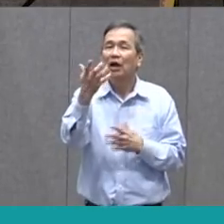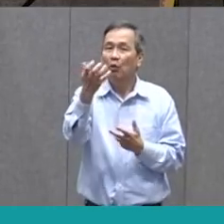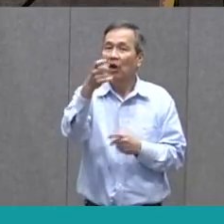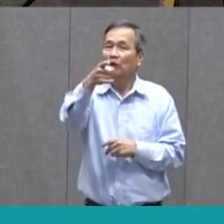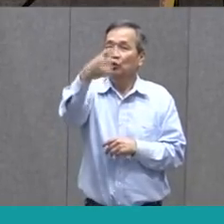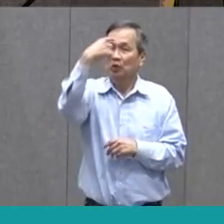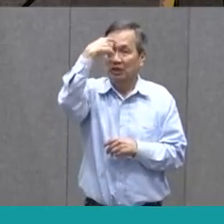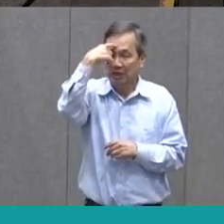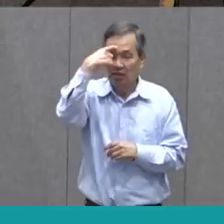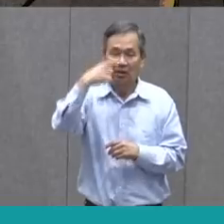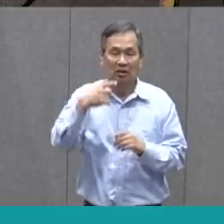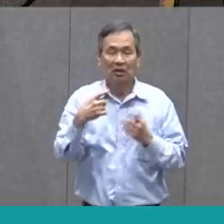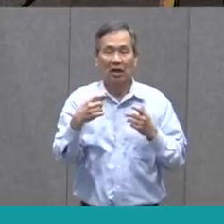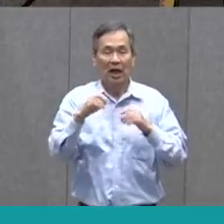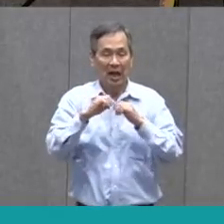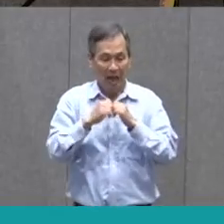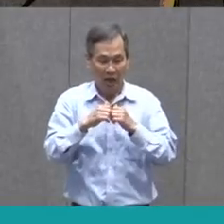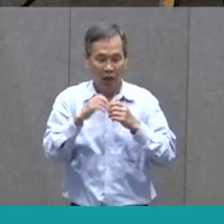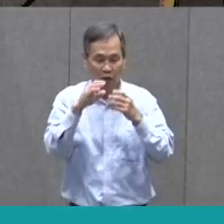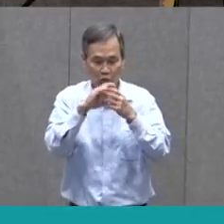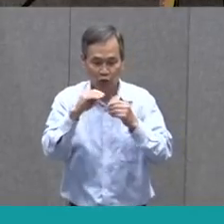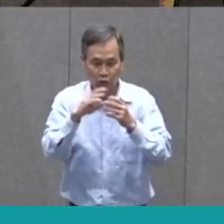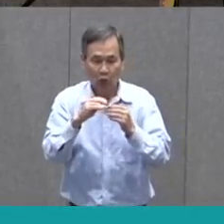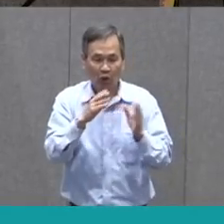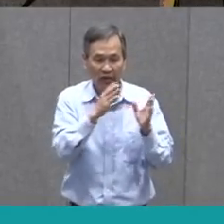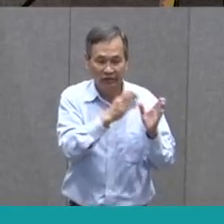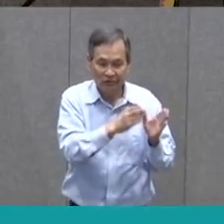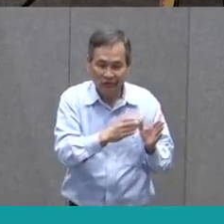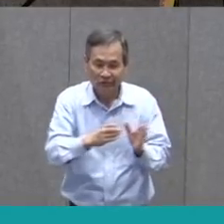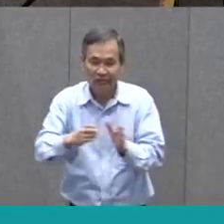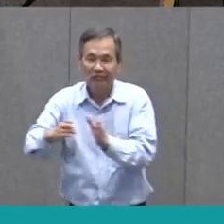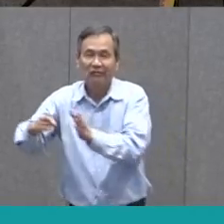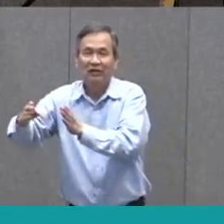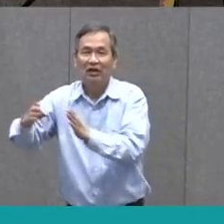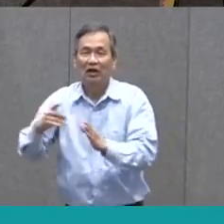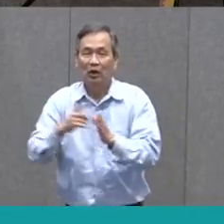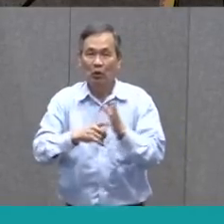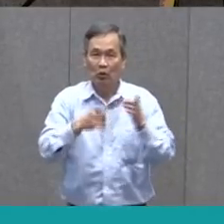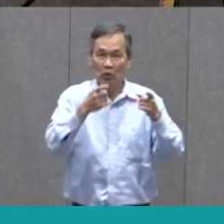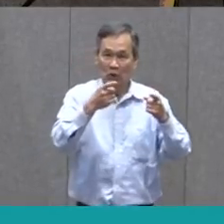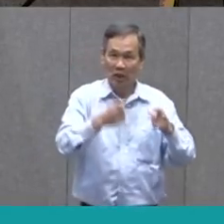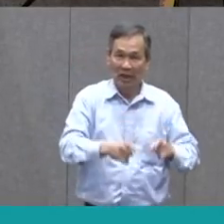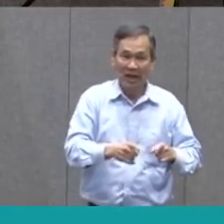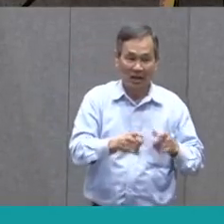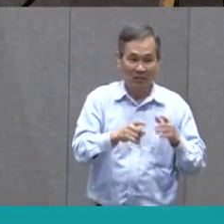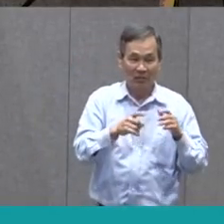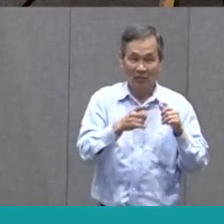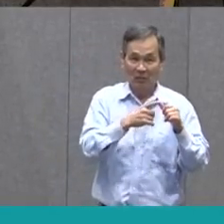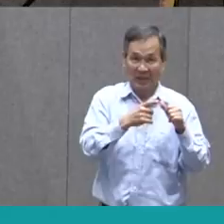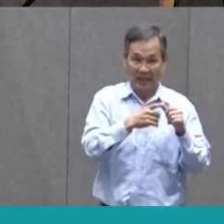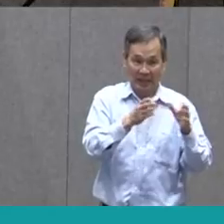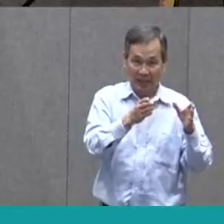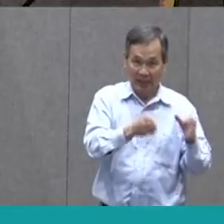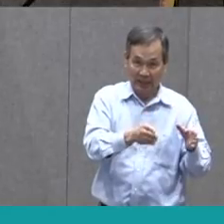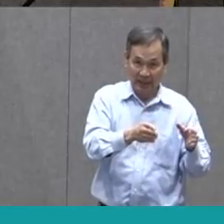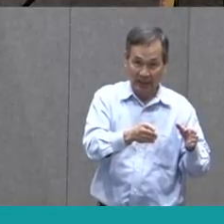about how a story plays out. We're going to think about what is going to happen at the beginning of the story.